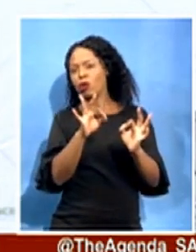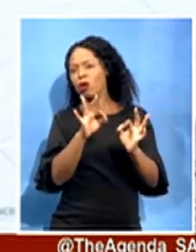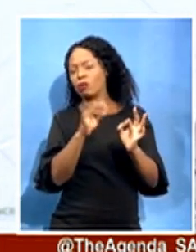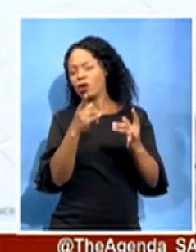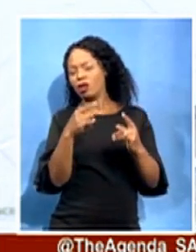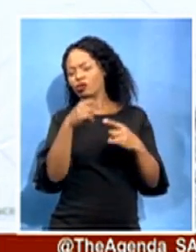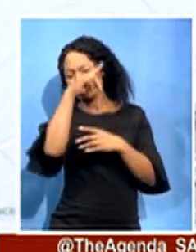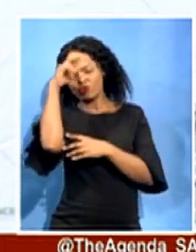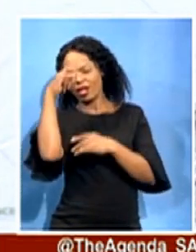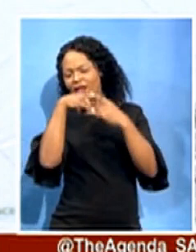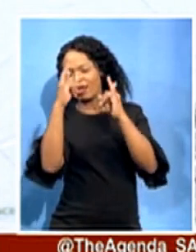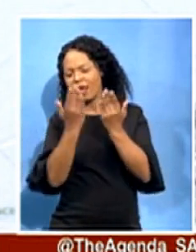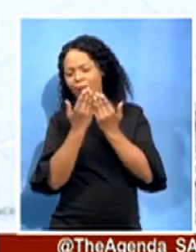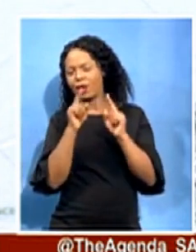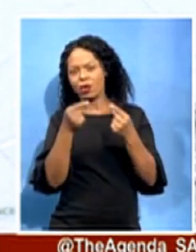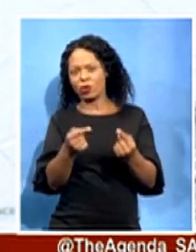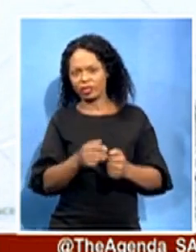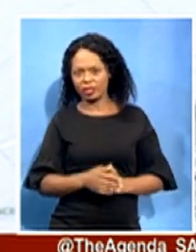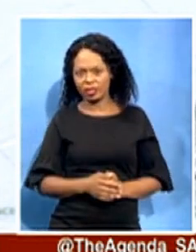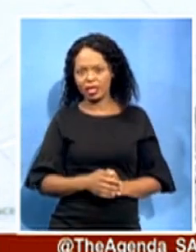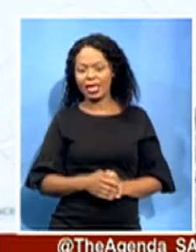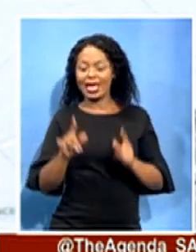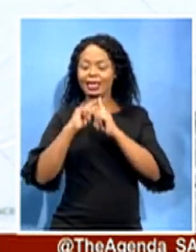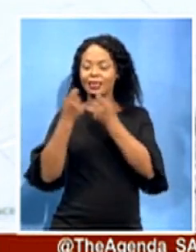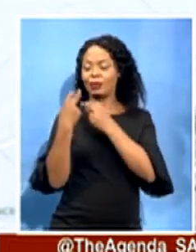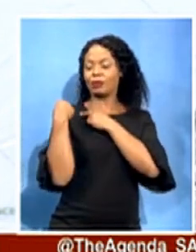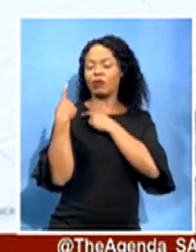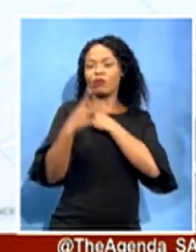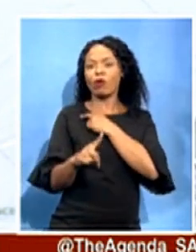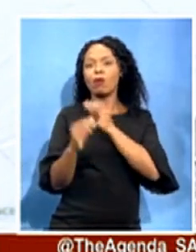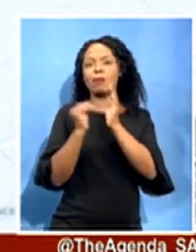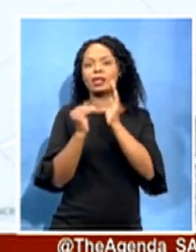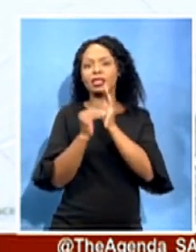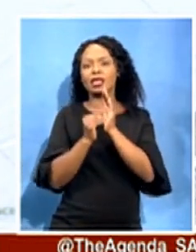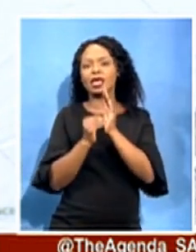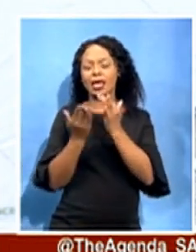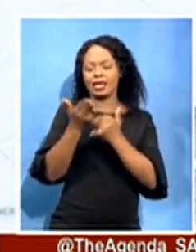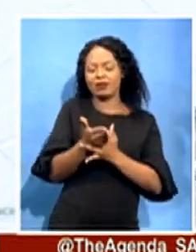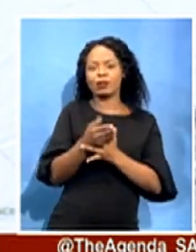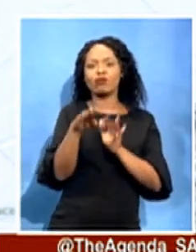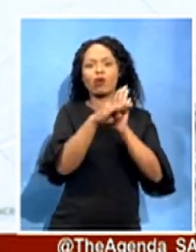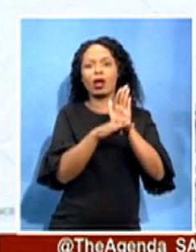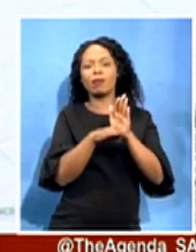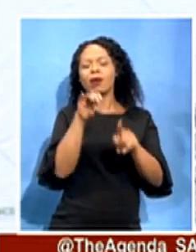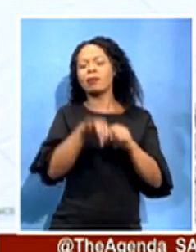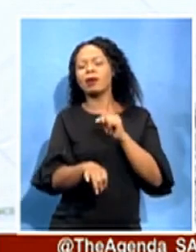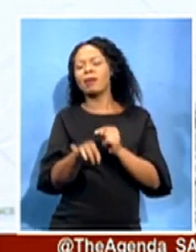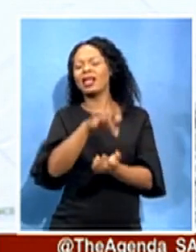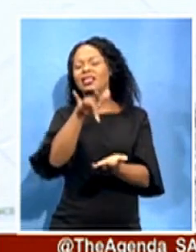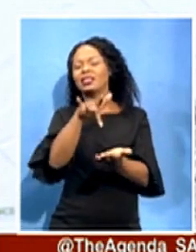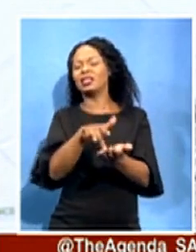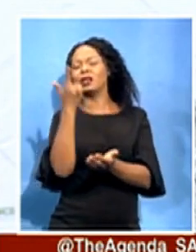that was responsible for the metric intervention program found the venue not to be suitable to host the metric camp.